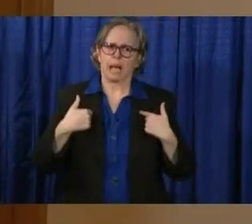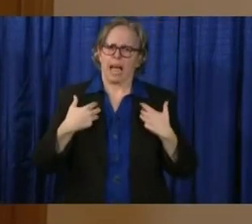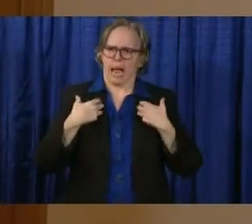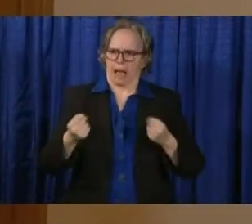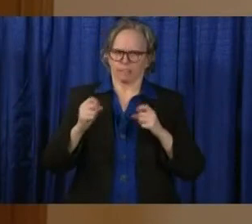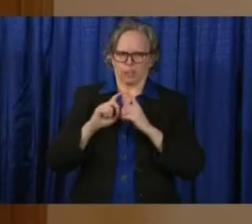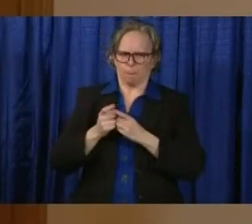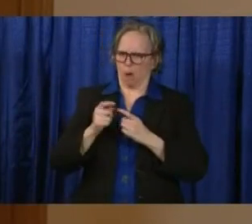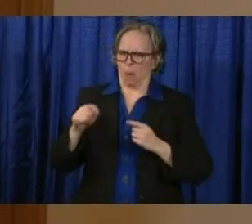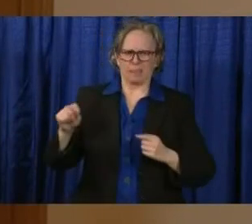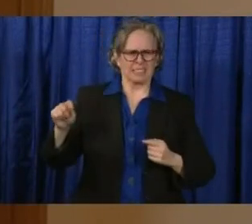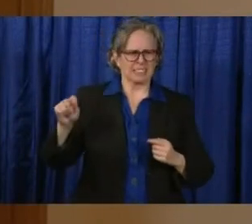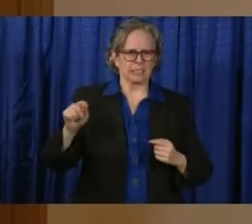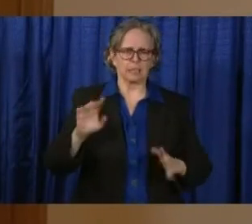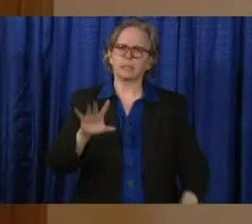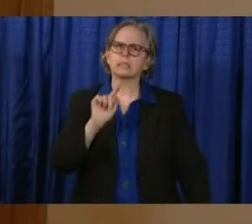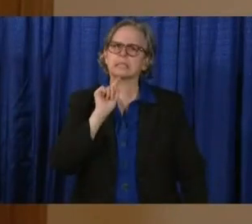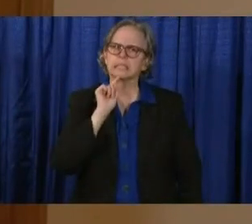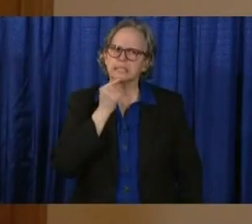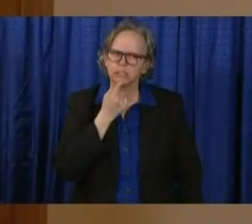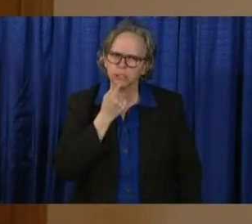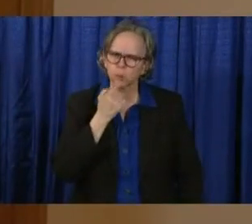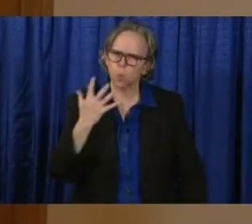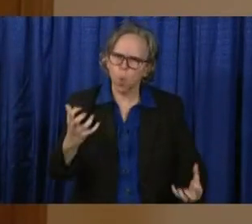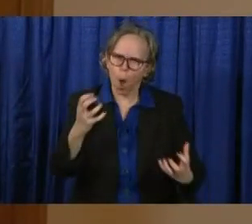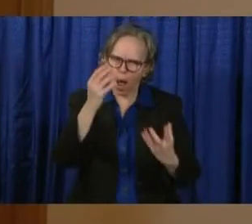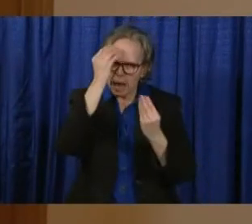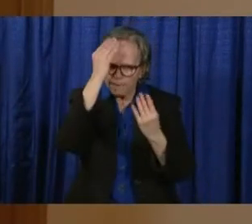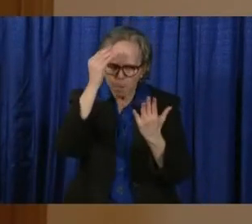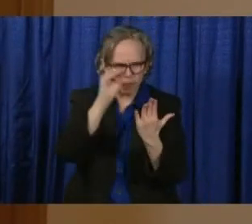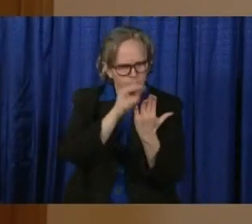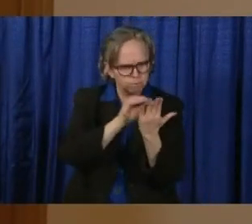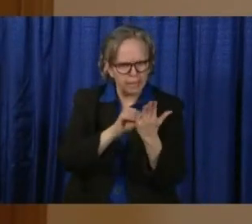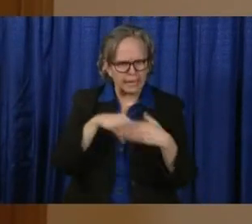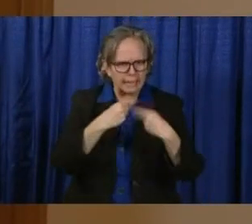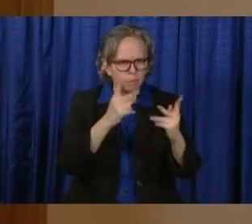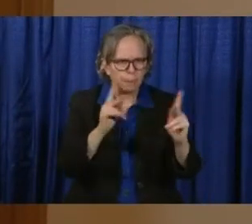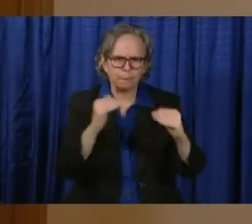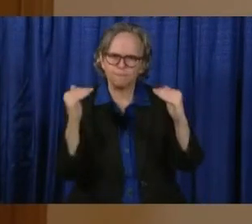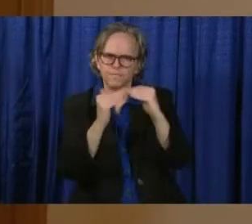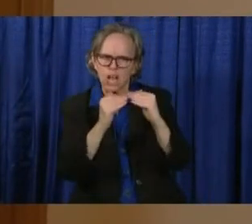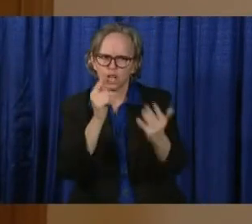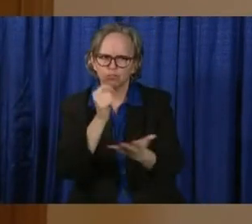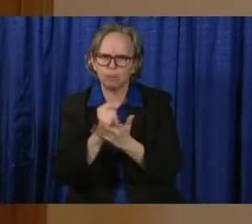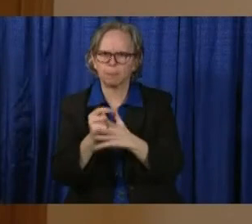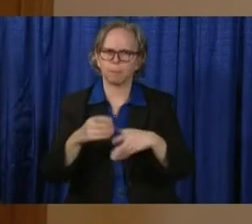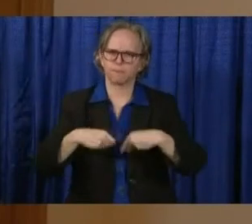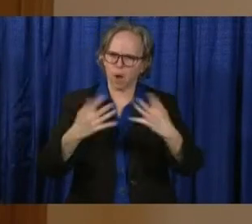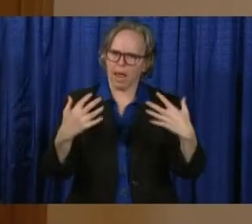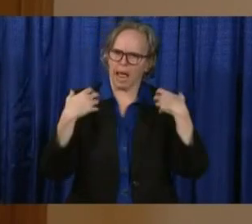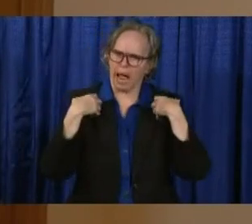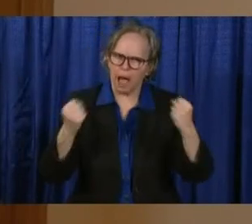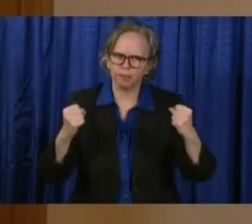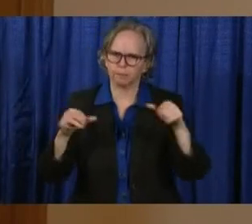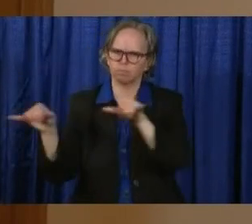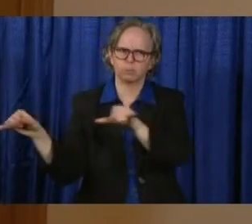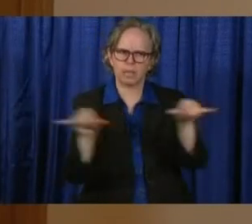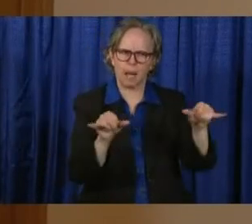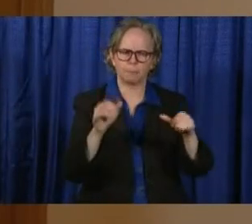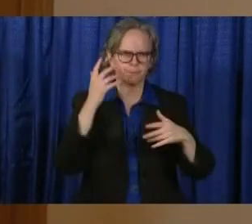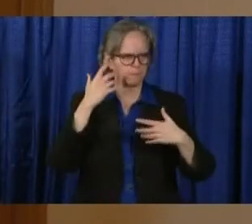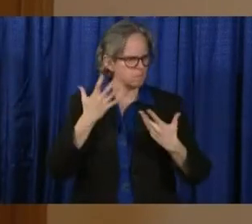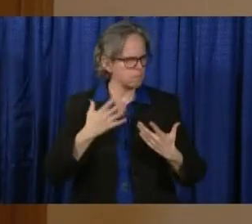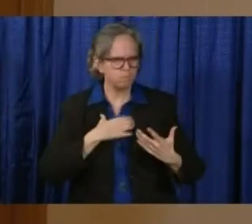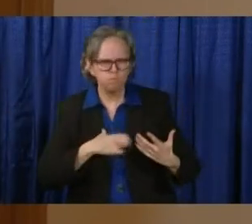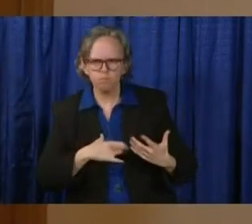about the social determinants of health and ensuring equity. They're very passionate about health and our policies.